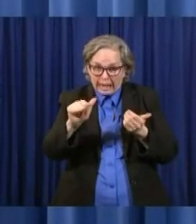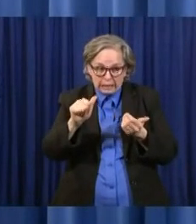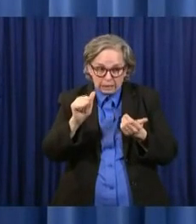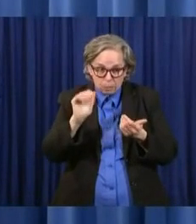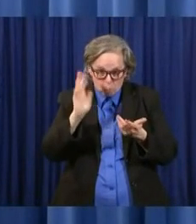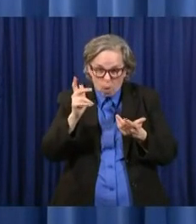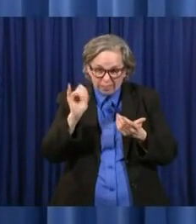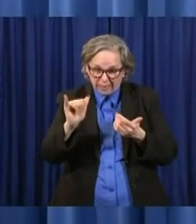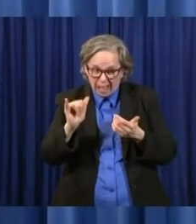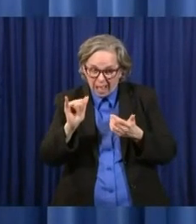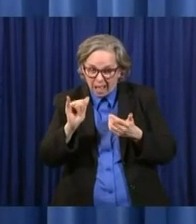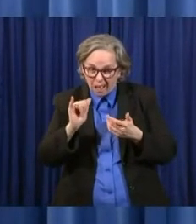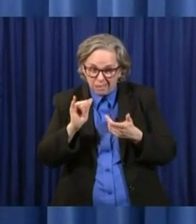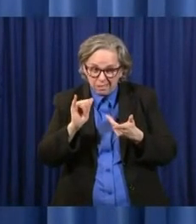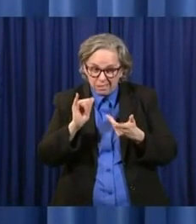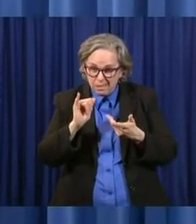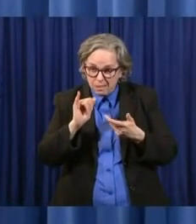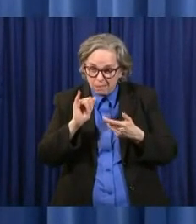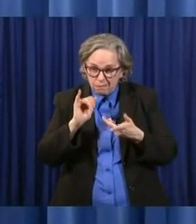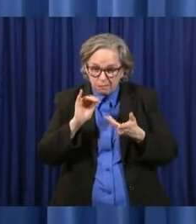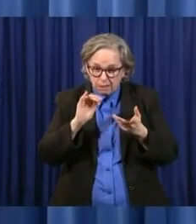some of the cuts that needed to be made?